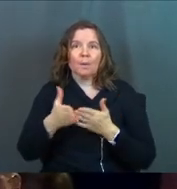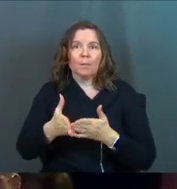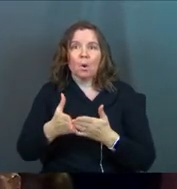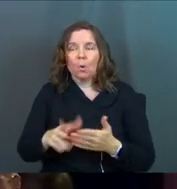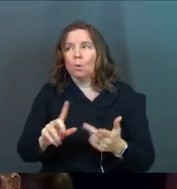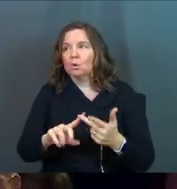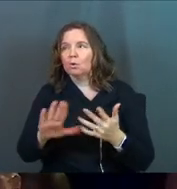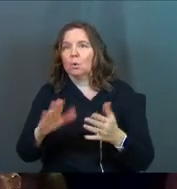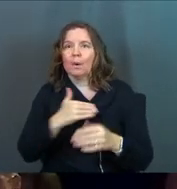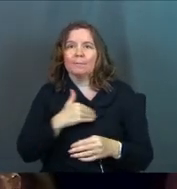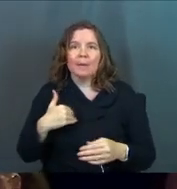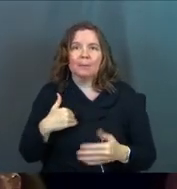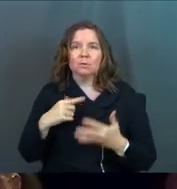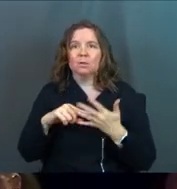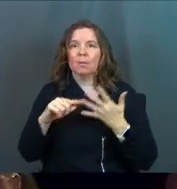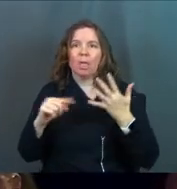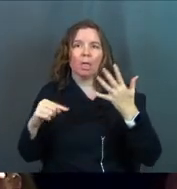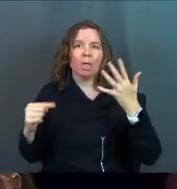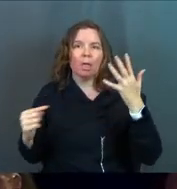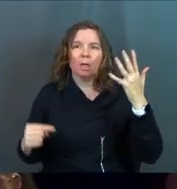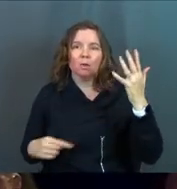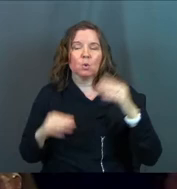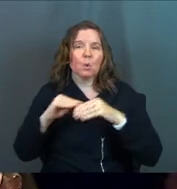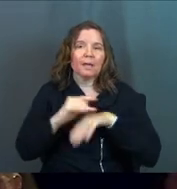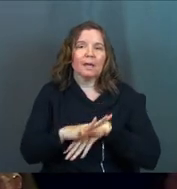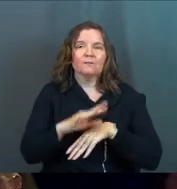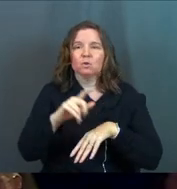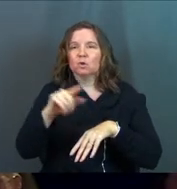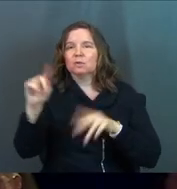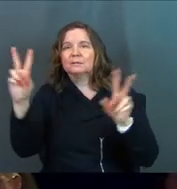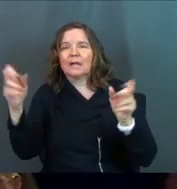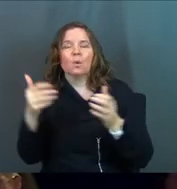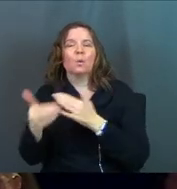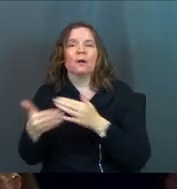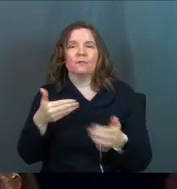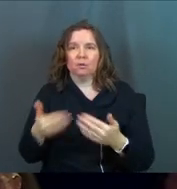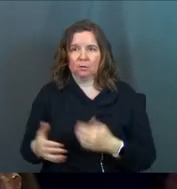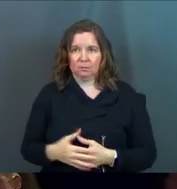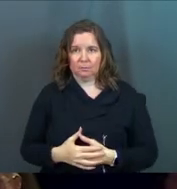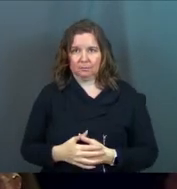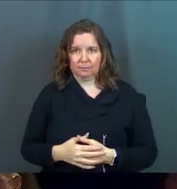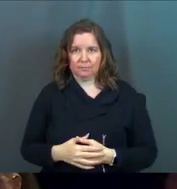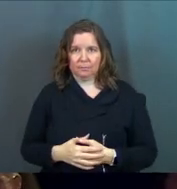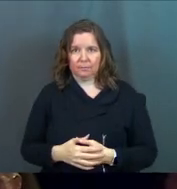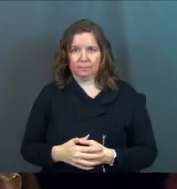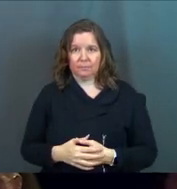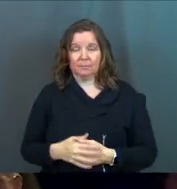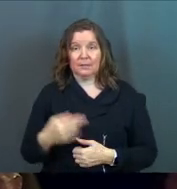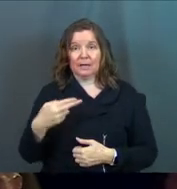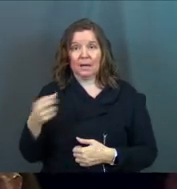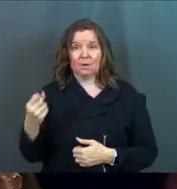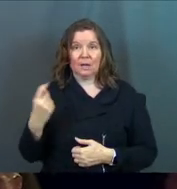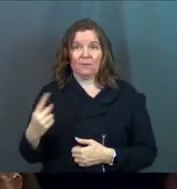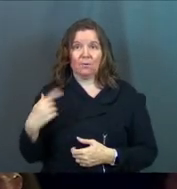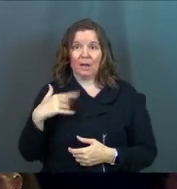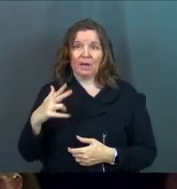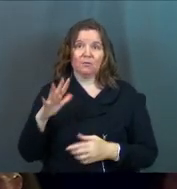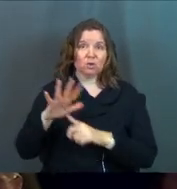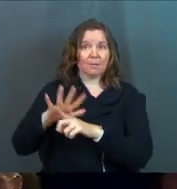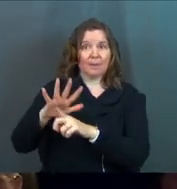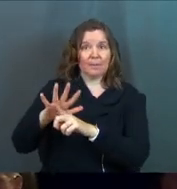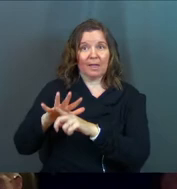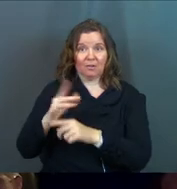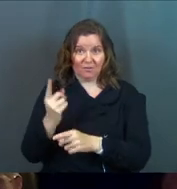boat. They were after your membership. They were after your influence or your title or whatever. In high school, everybody's after your